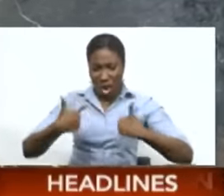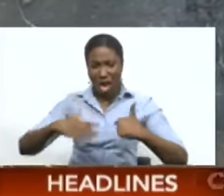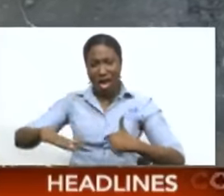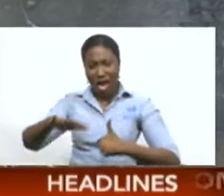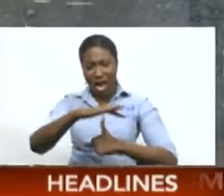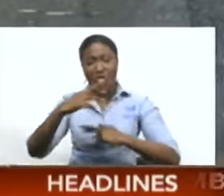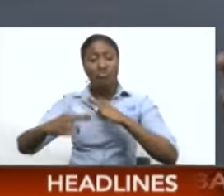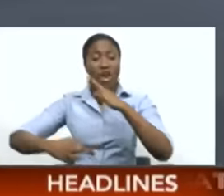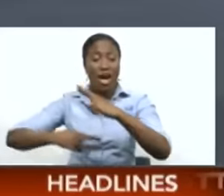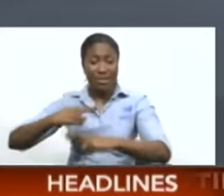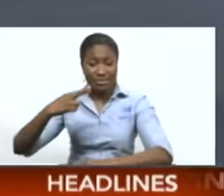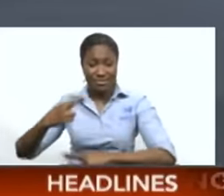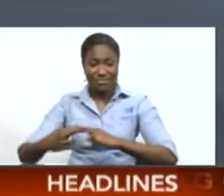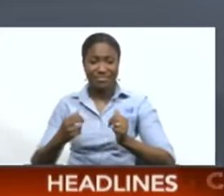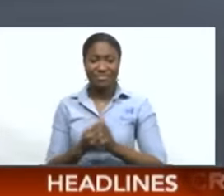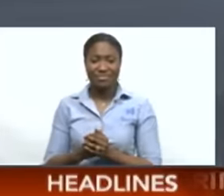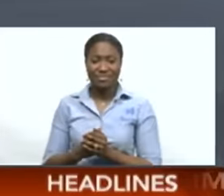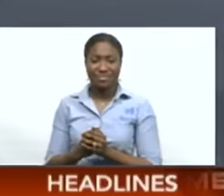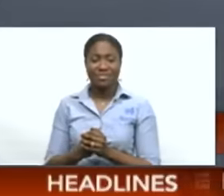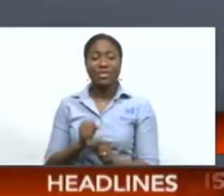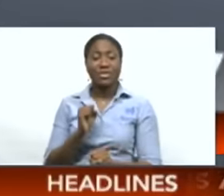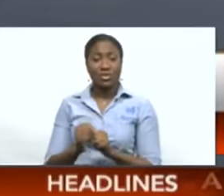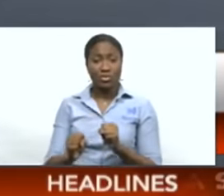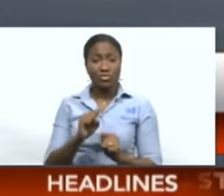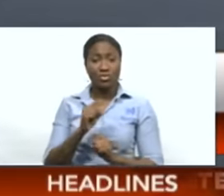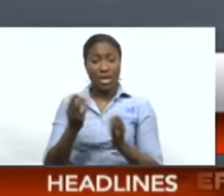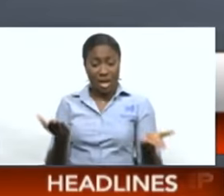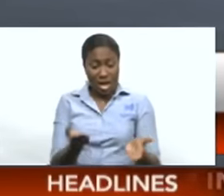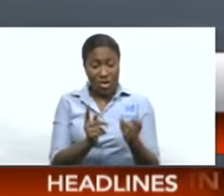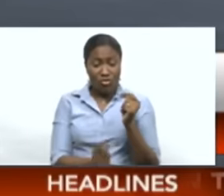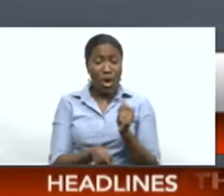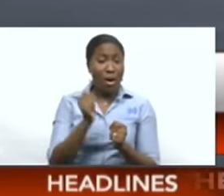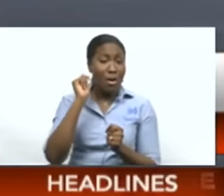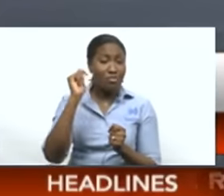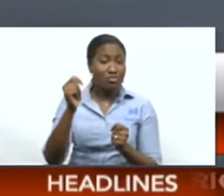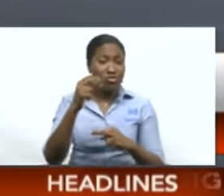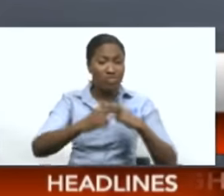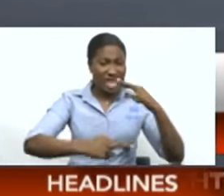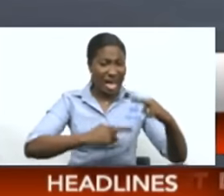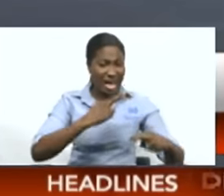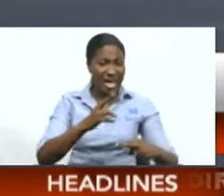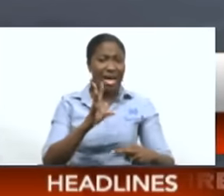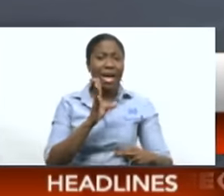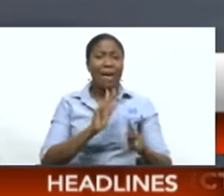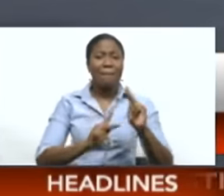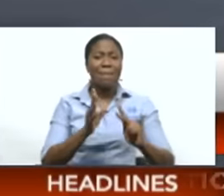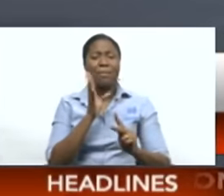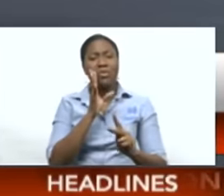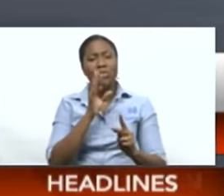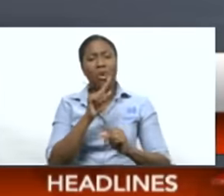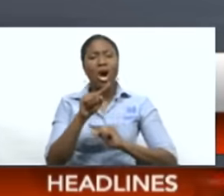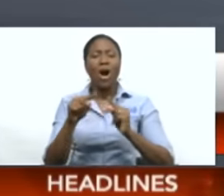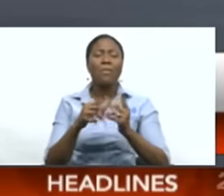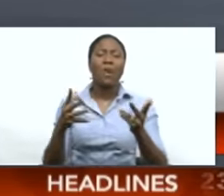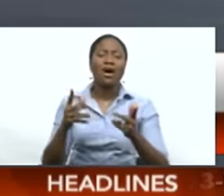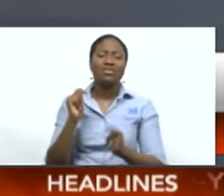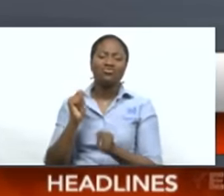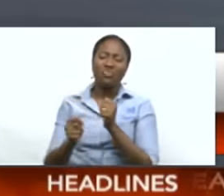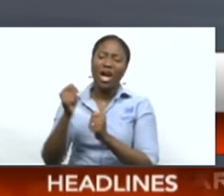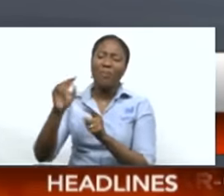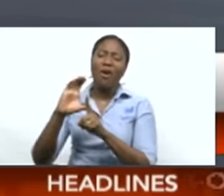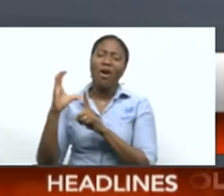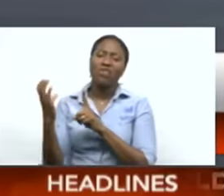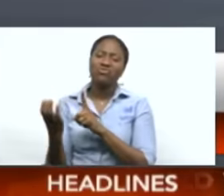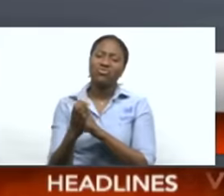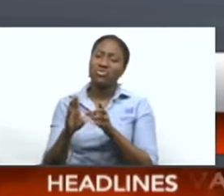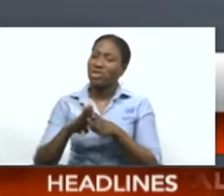When it comes to recycling and garbage disposal in Trinidad and Tobago, people often talk about the culture of Trinbagonians. But officials here